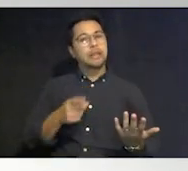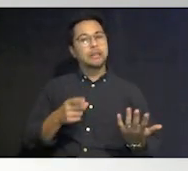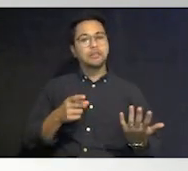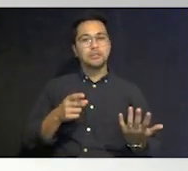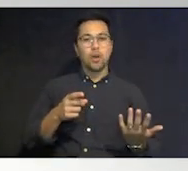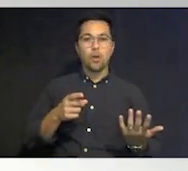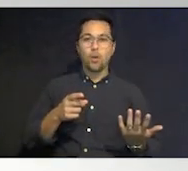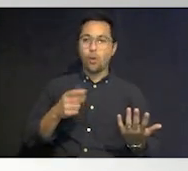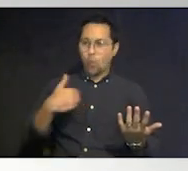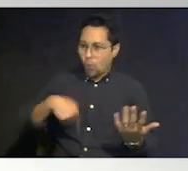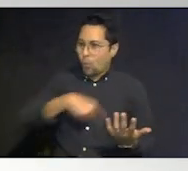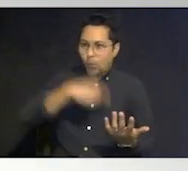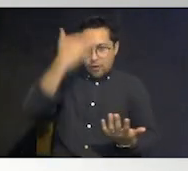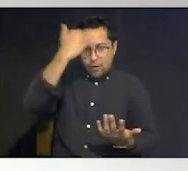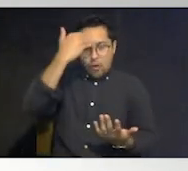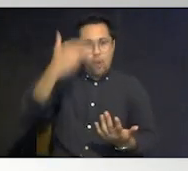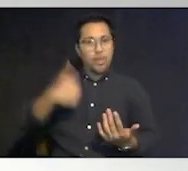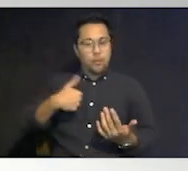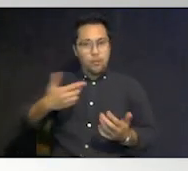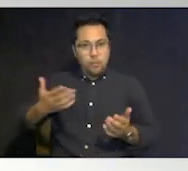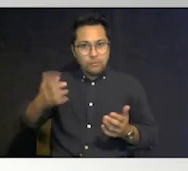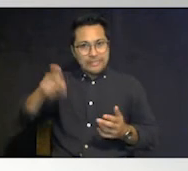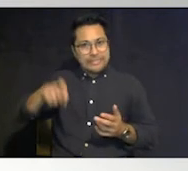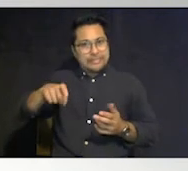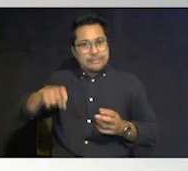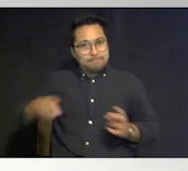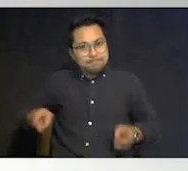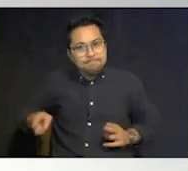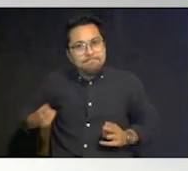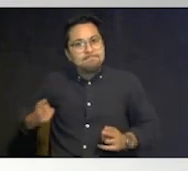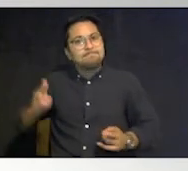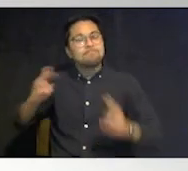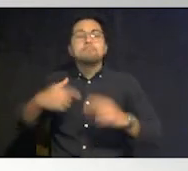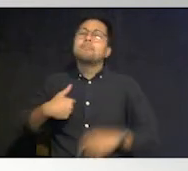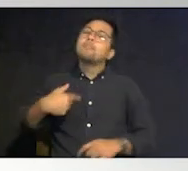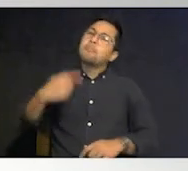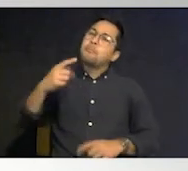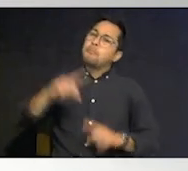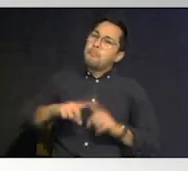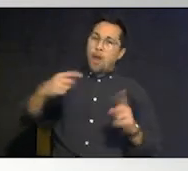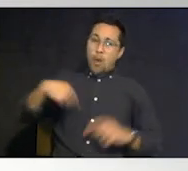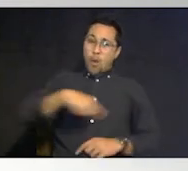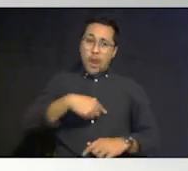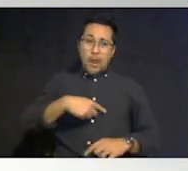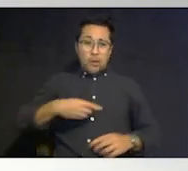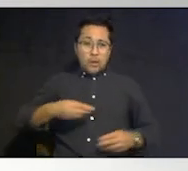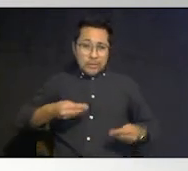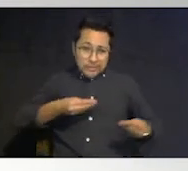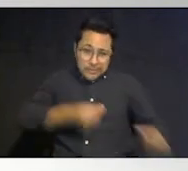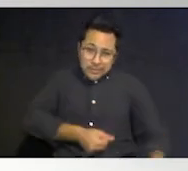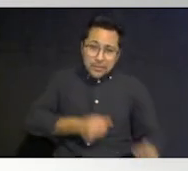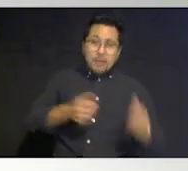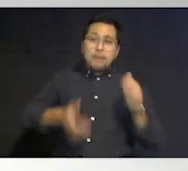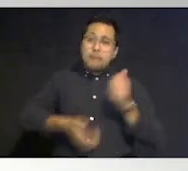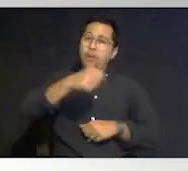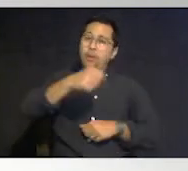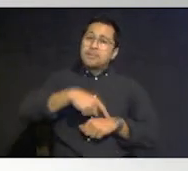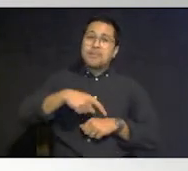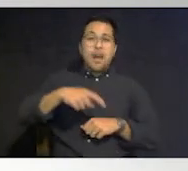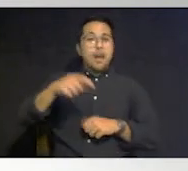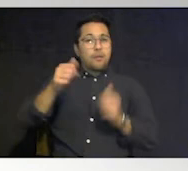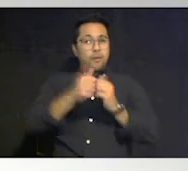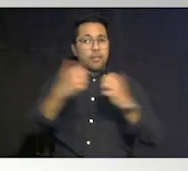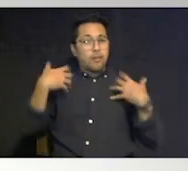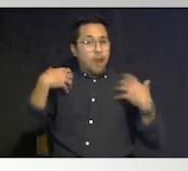sense of urgency throughout this um but we will spend most of our time and all of us in recovery after a major after a